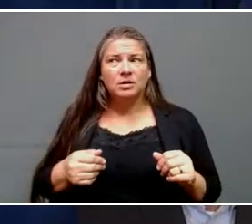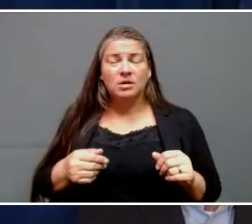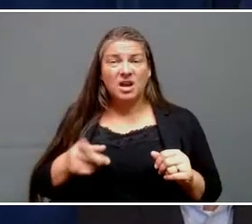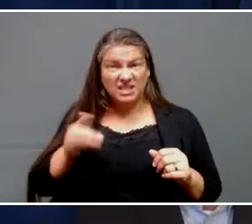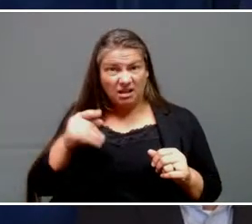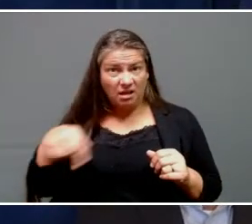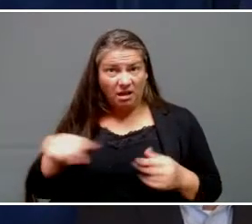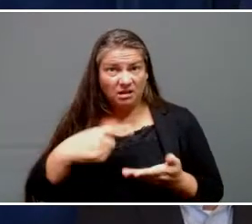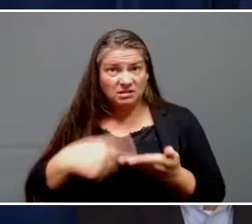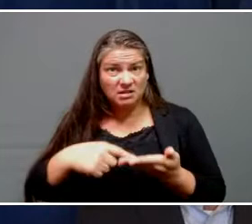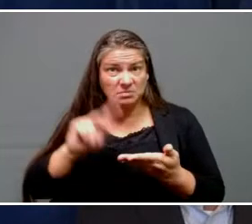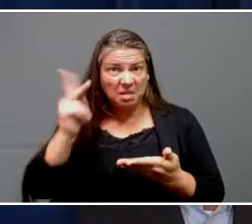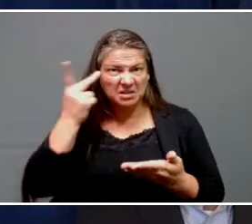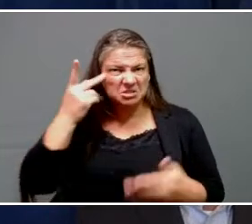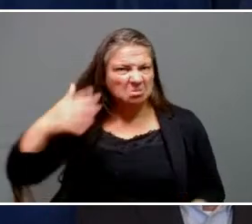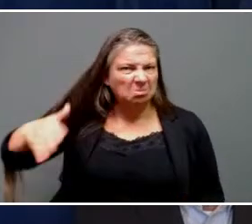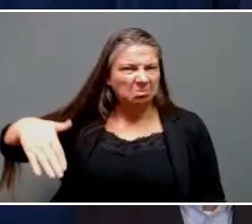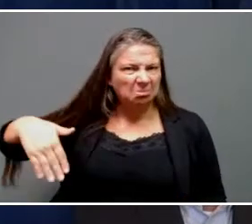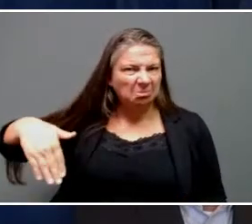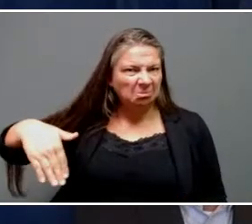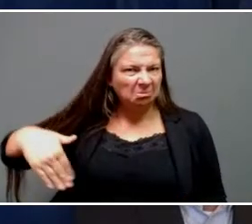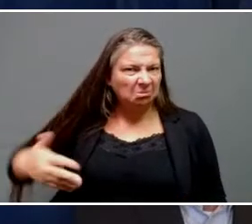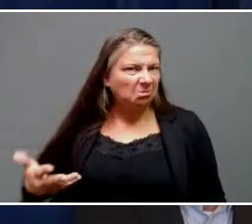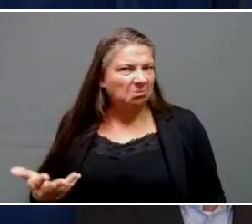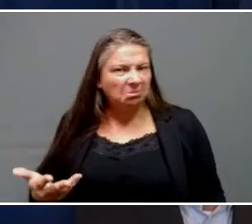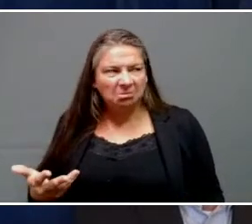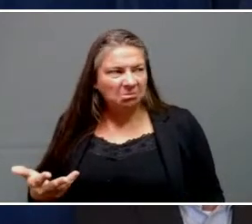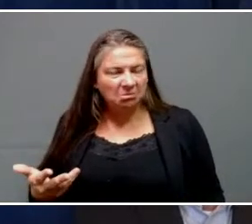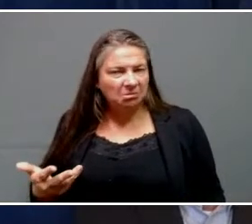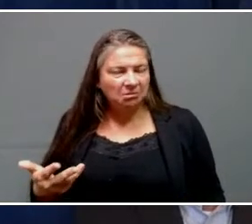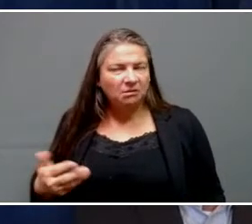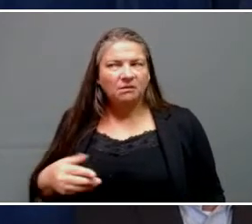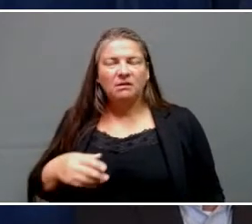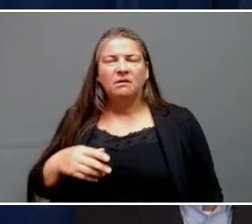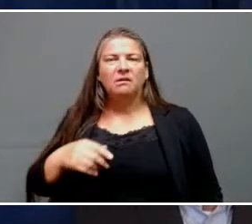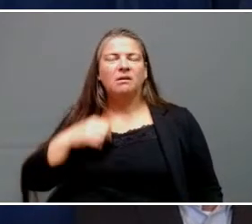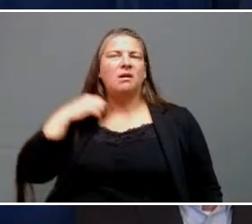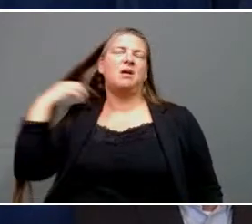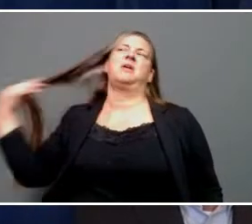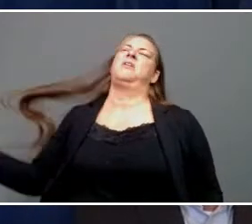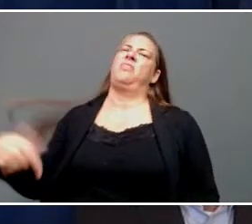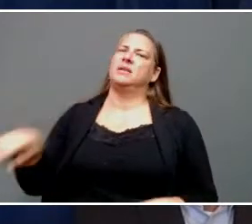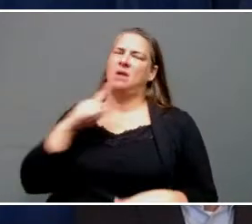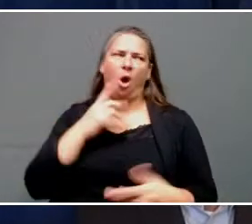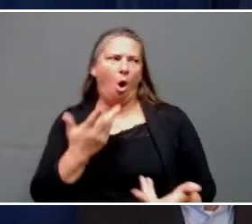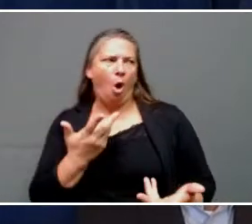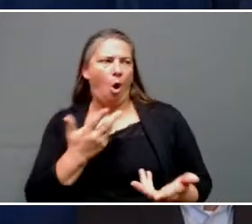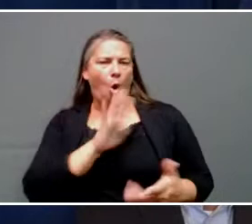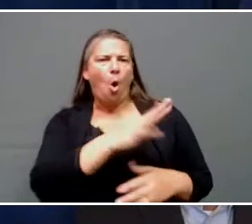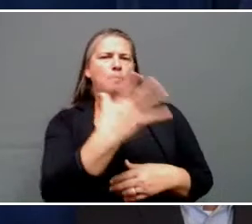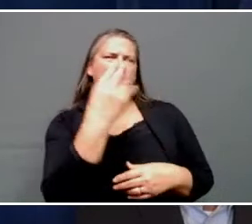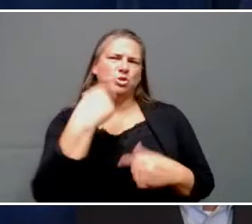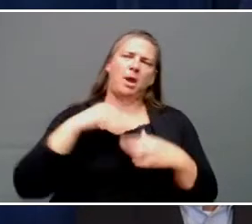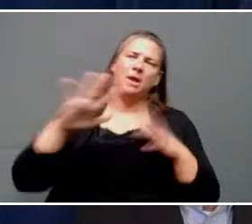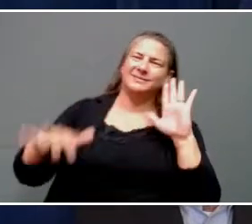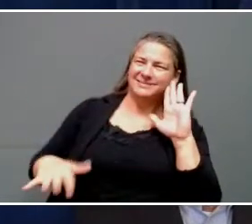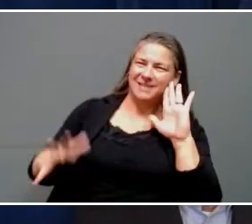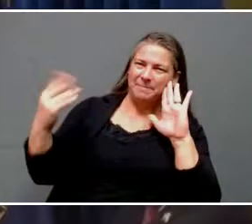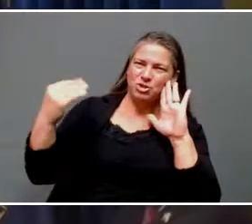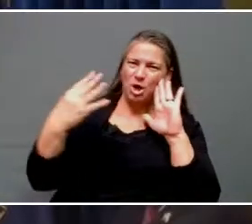Nobody asked about anything about doing this to do photo ops. People were out there muddy,